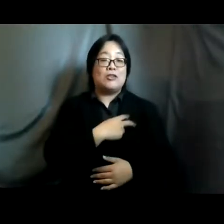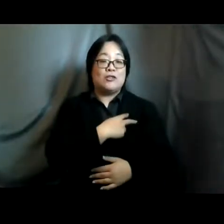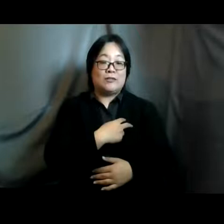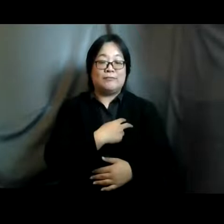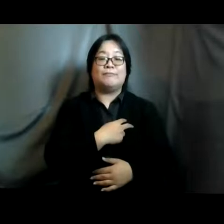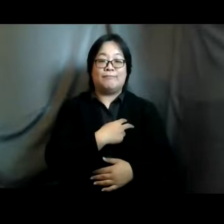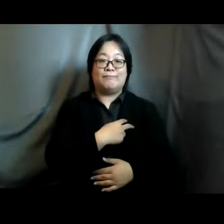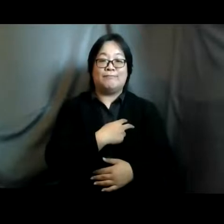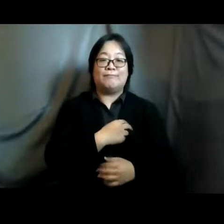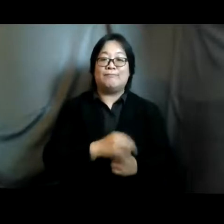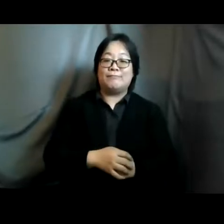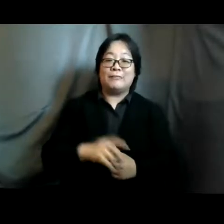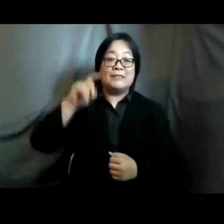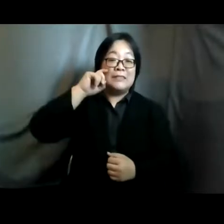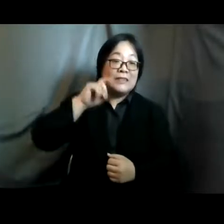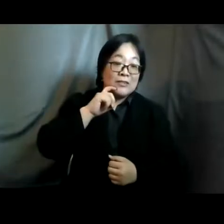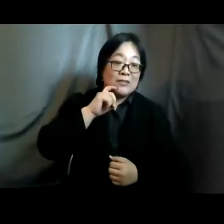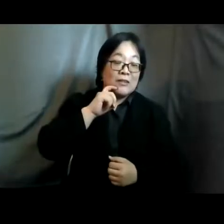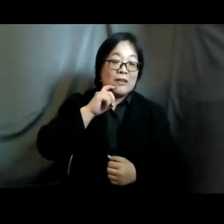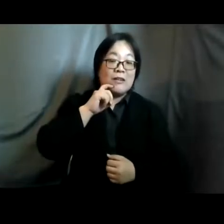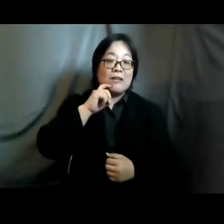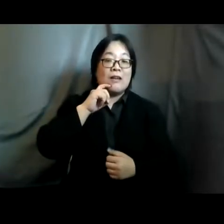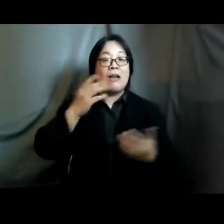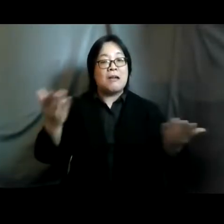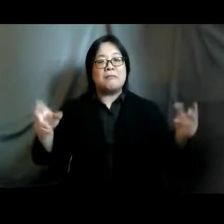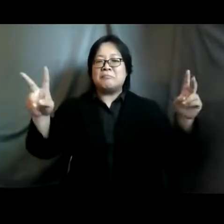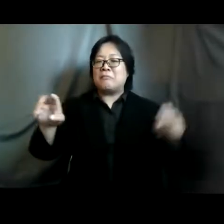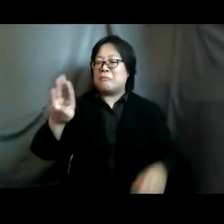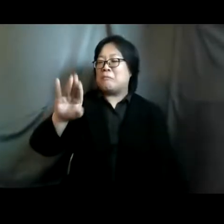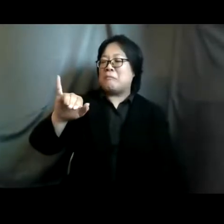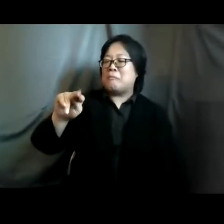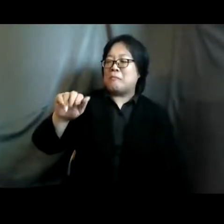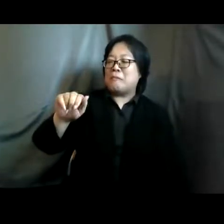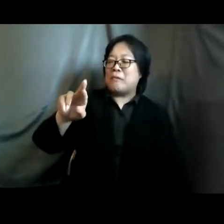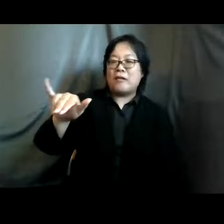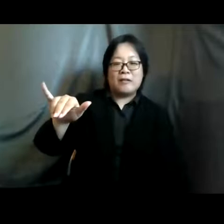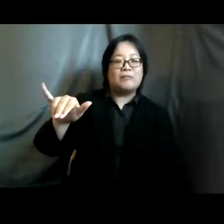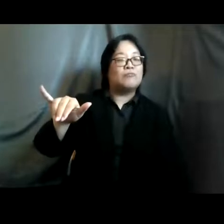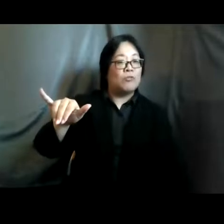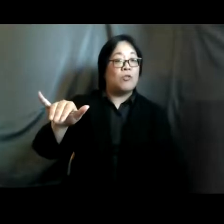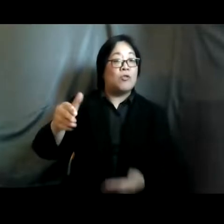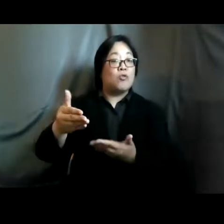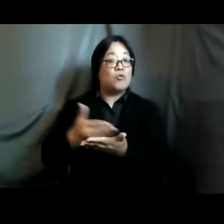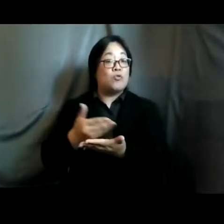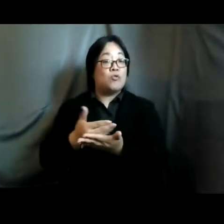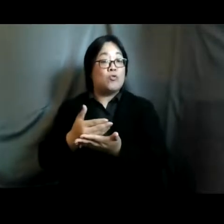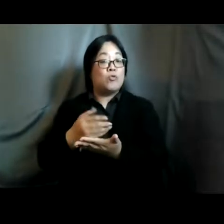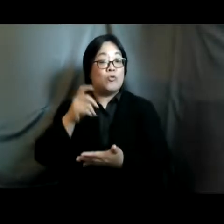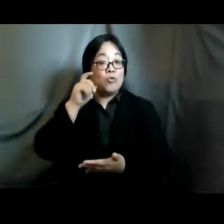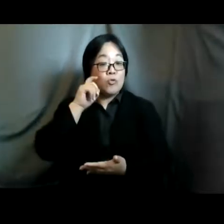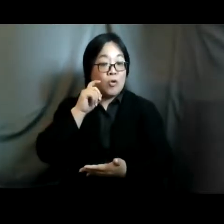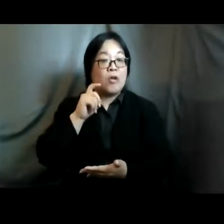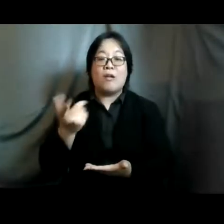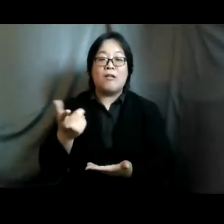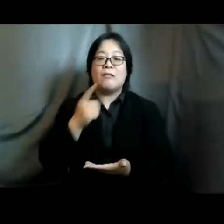fact that you know sexuality was considered binary right uh and when youth sexuality was mentioned it was almost always